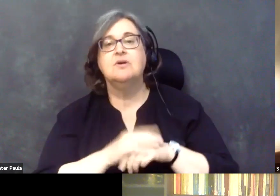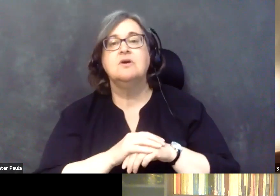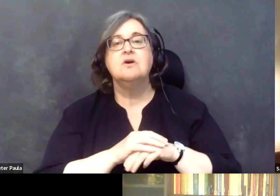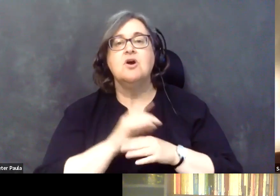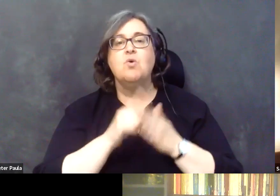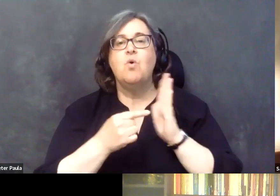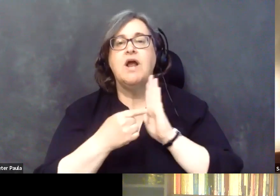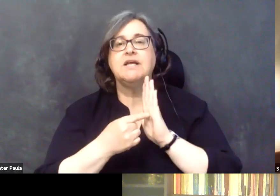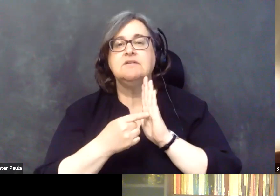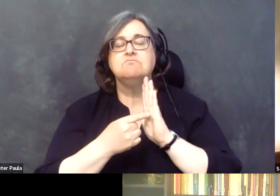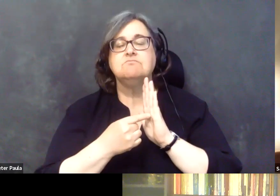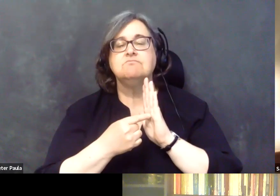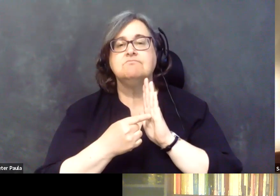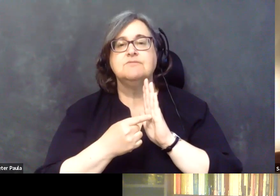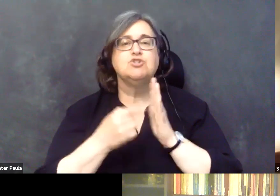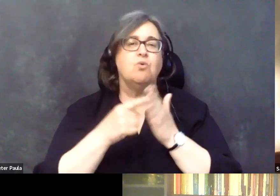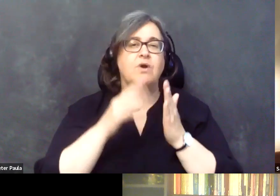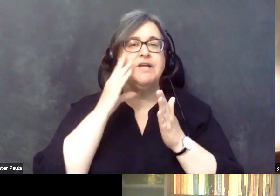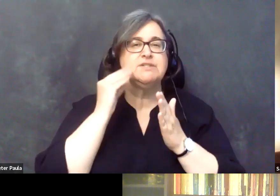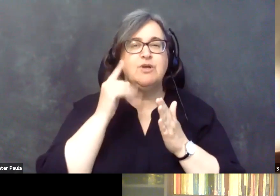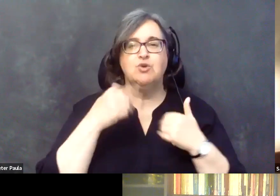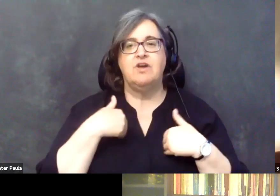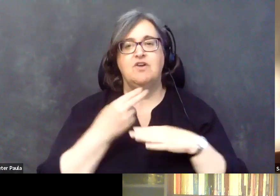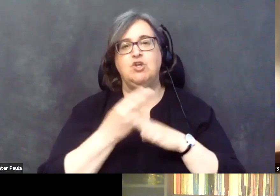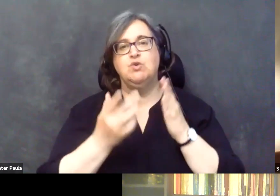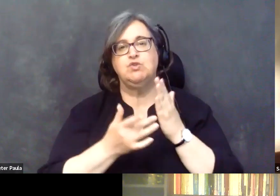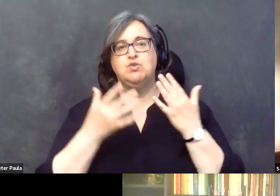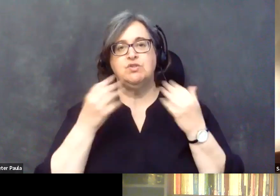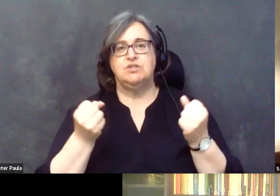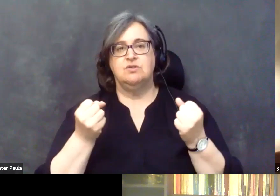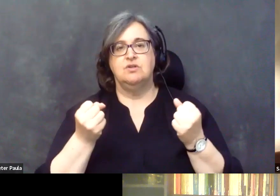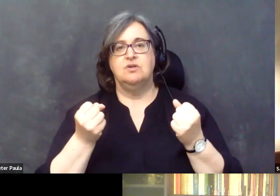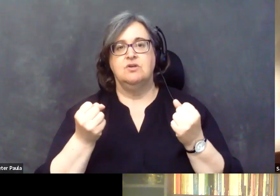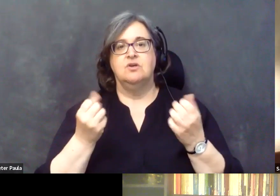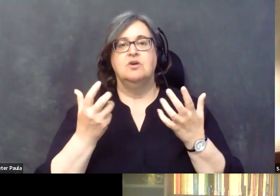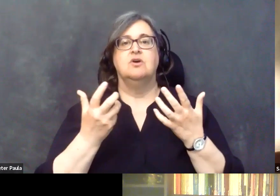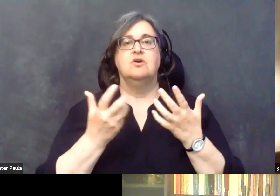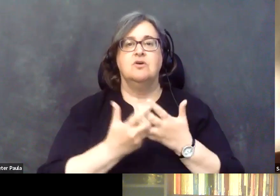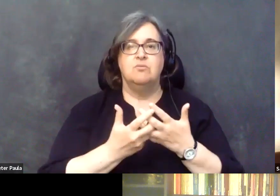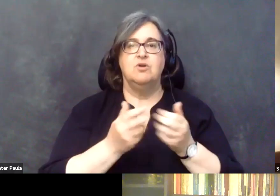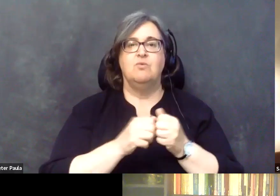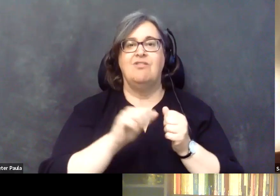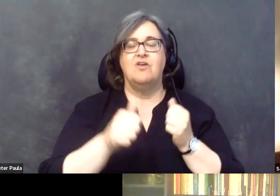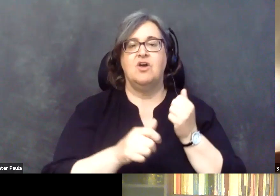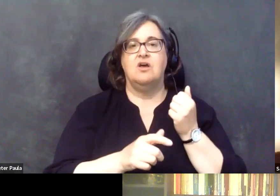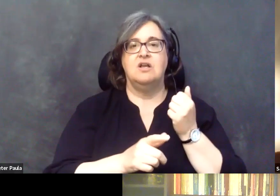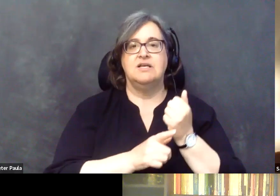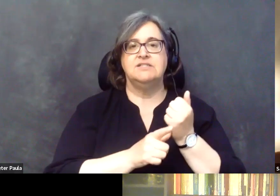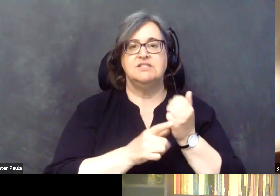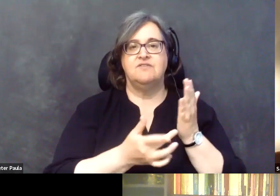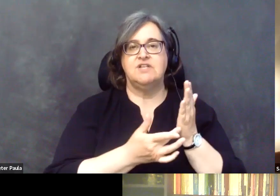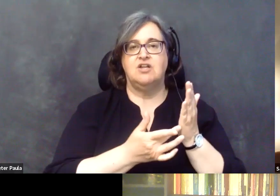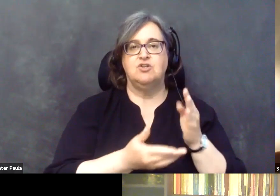experience do you have with using telehealth in conjunction with other assistive technology to increase